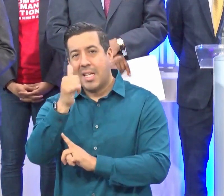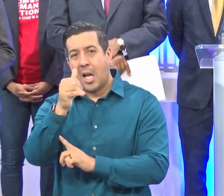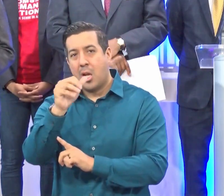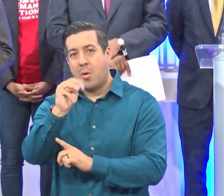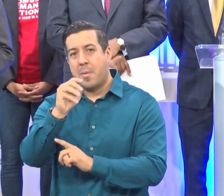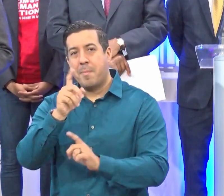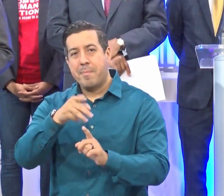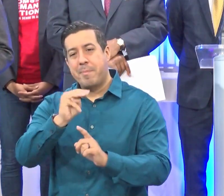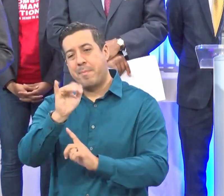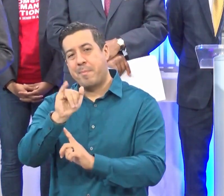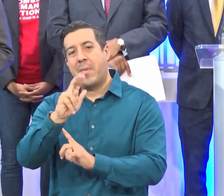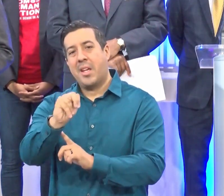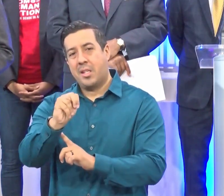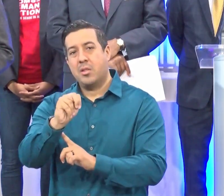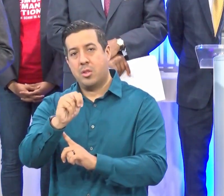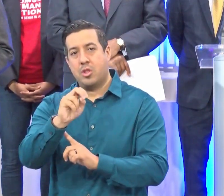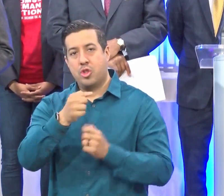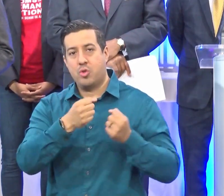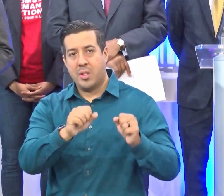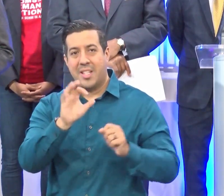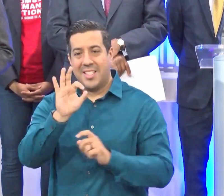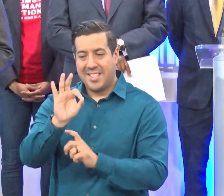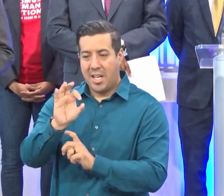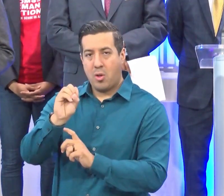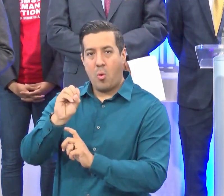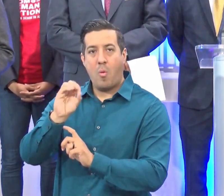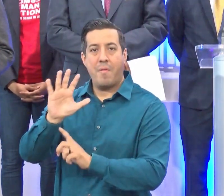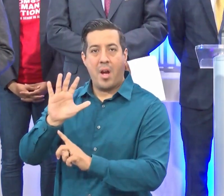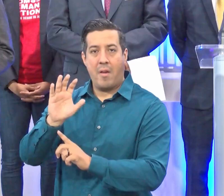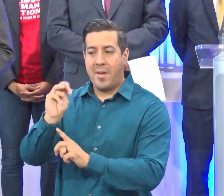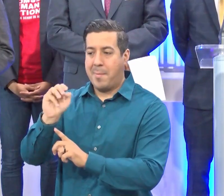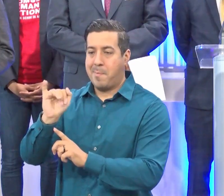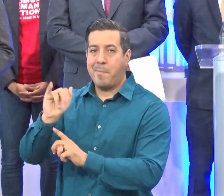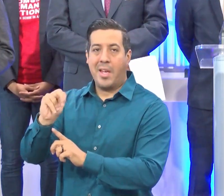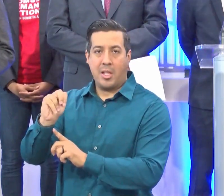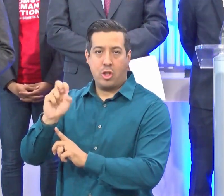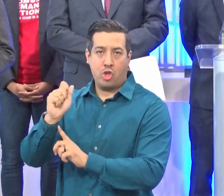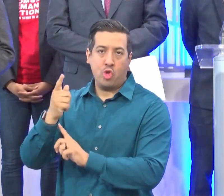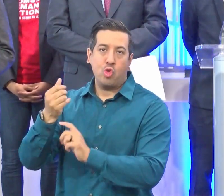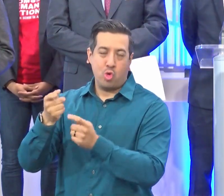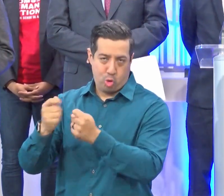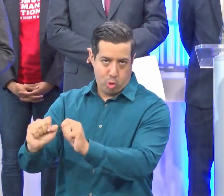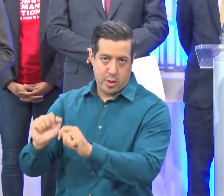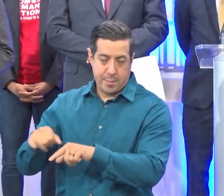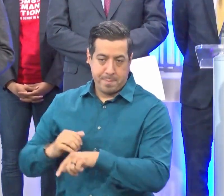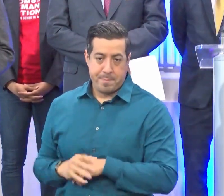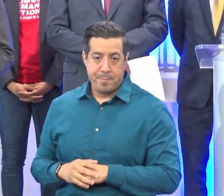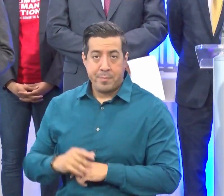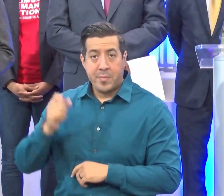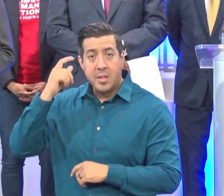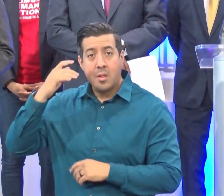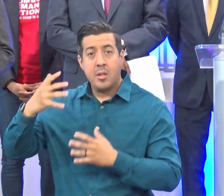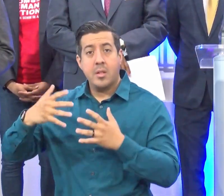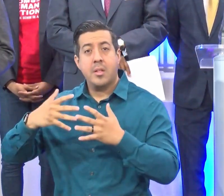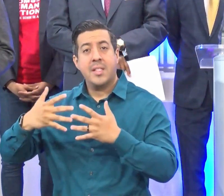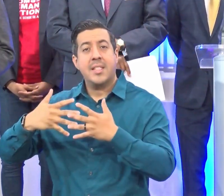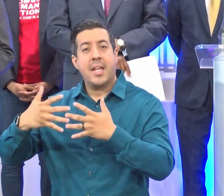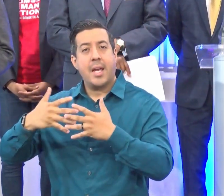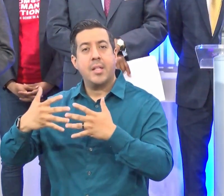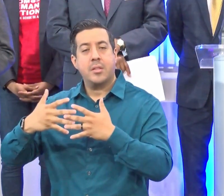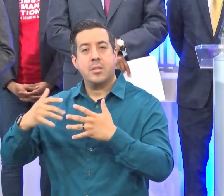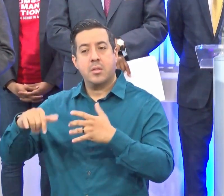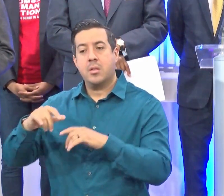Street lot, which is 9051 South Main Street lot, The location is gate number 16